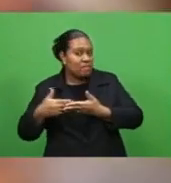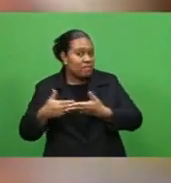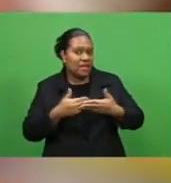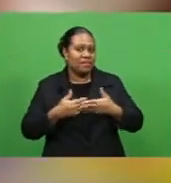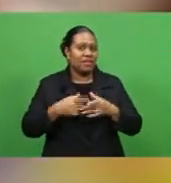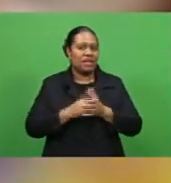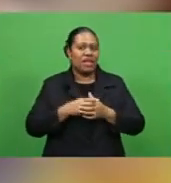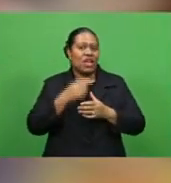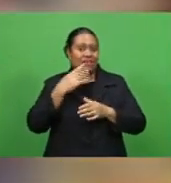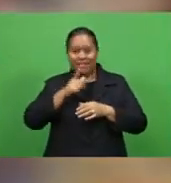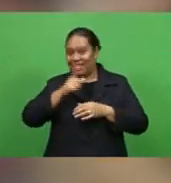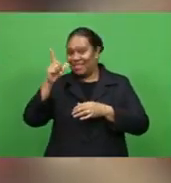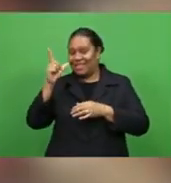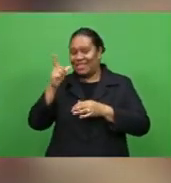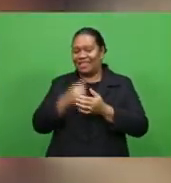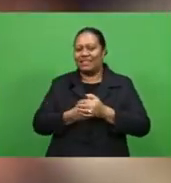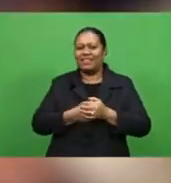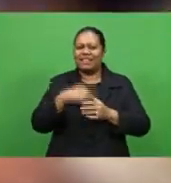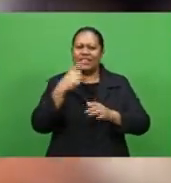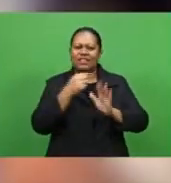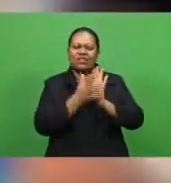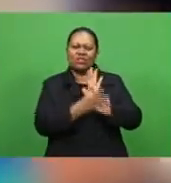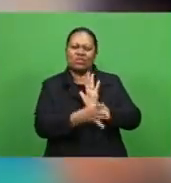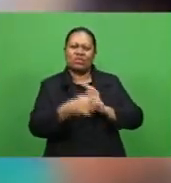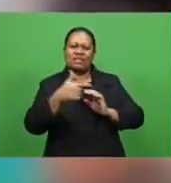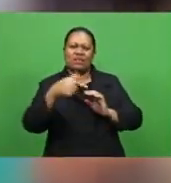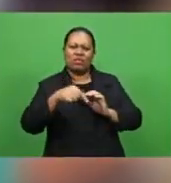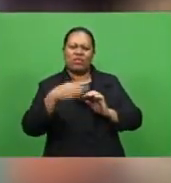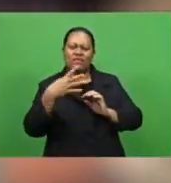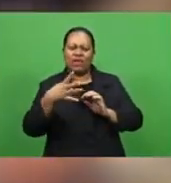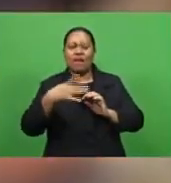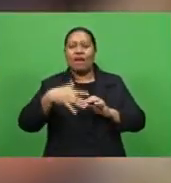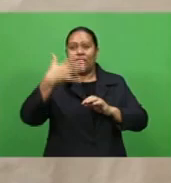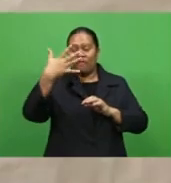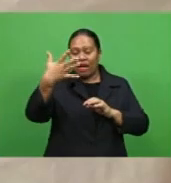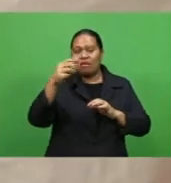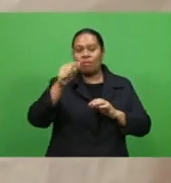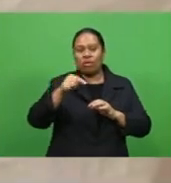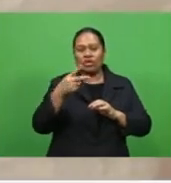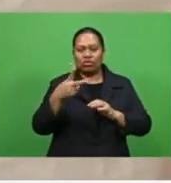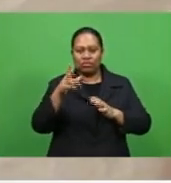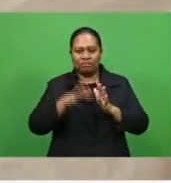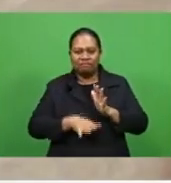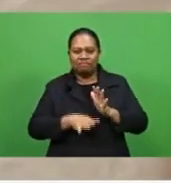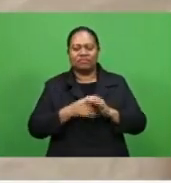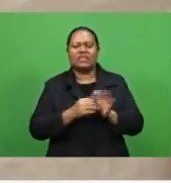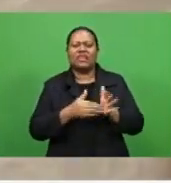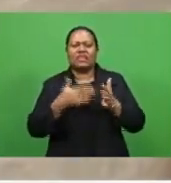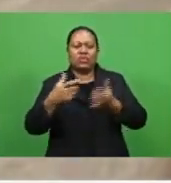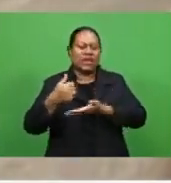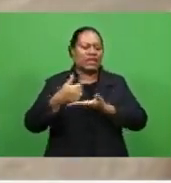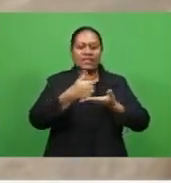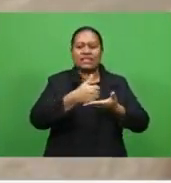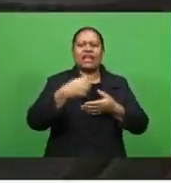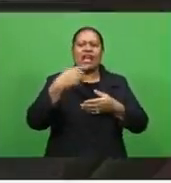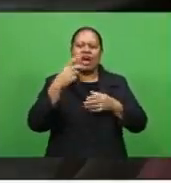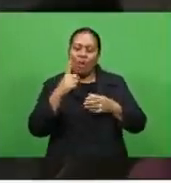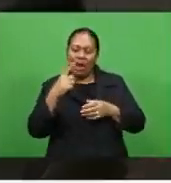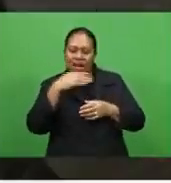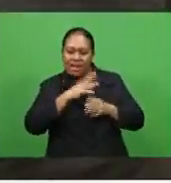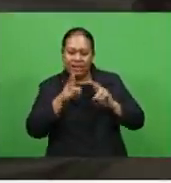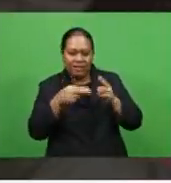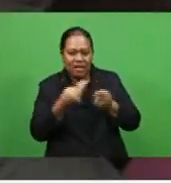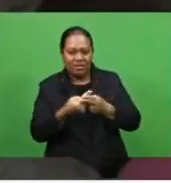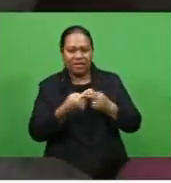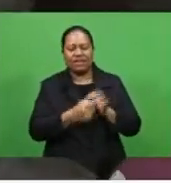the club is hoping to assist around a hundred families in this first